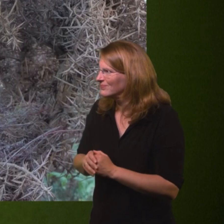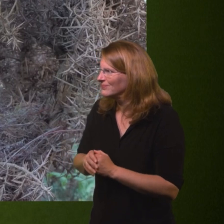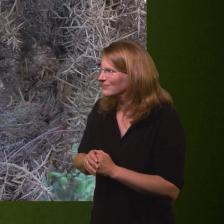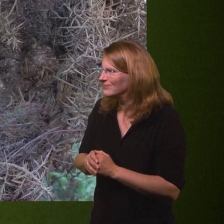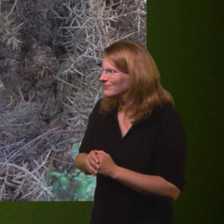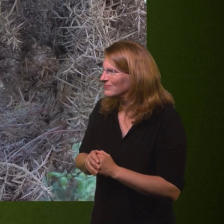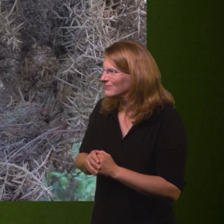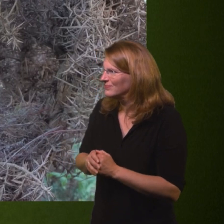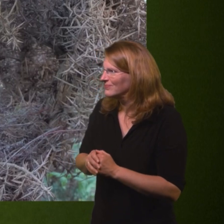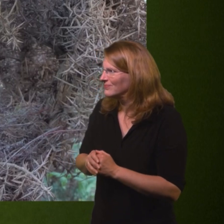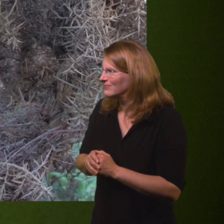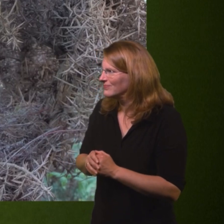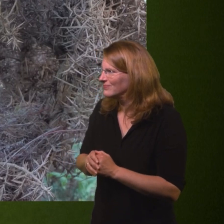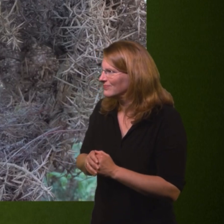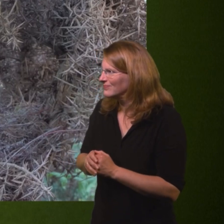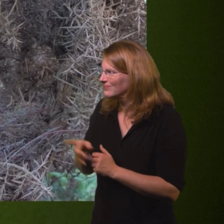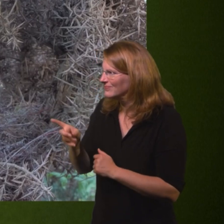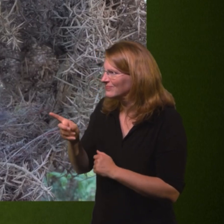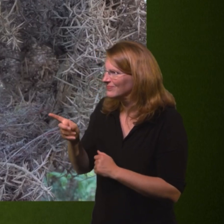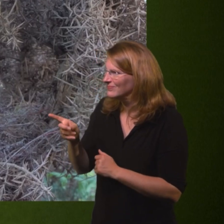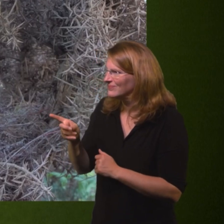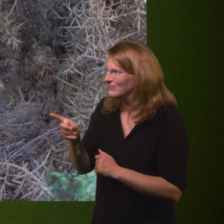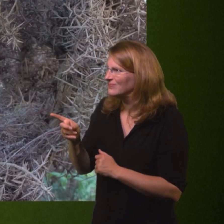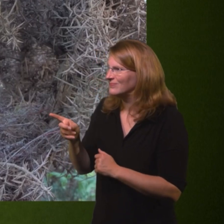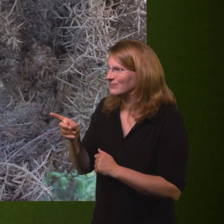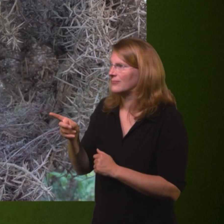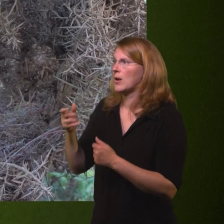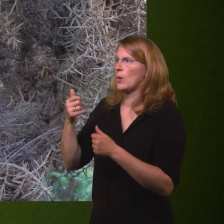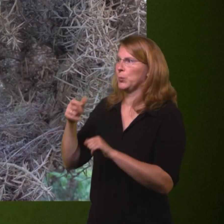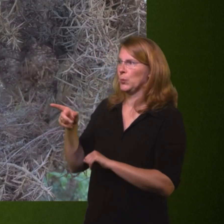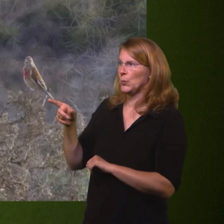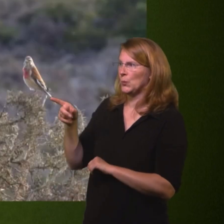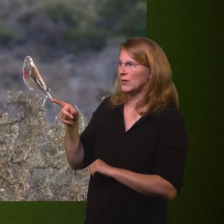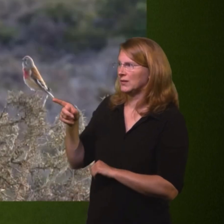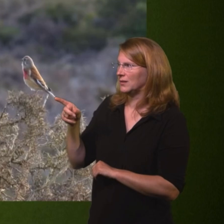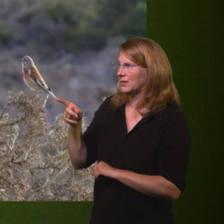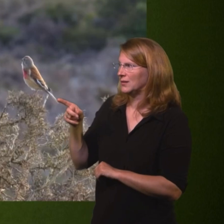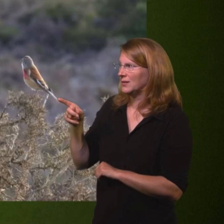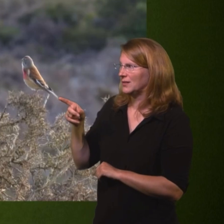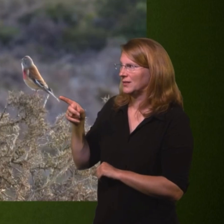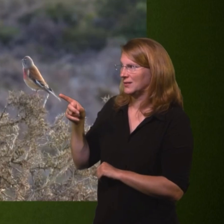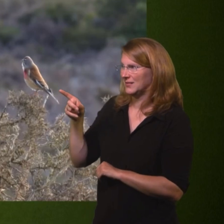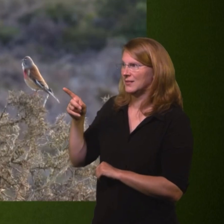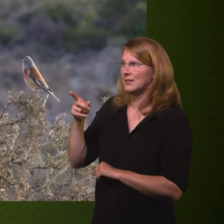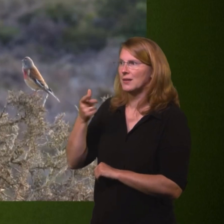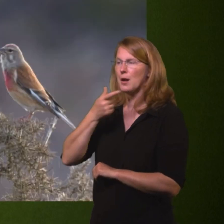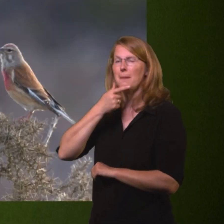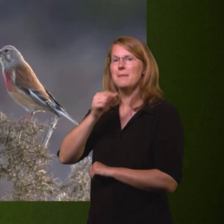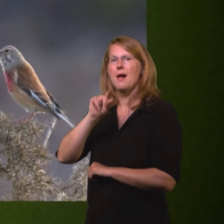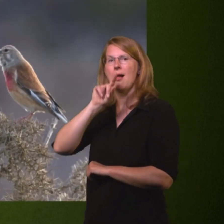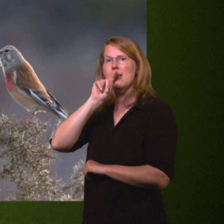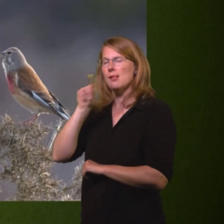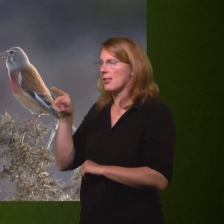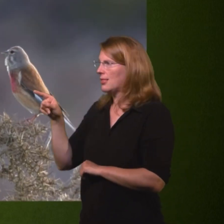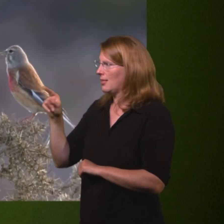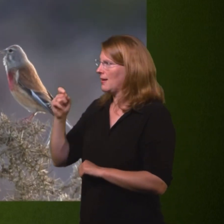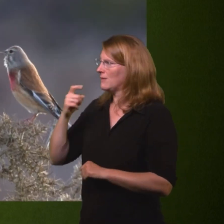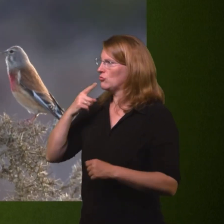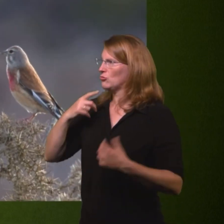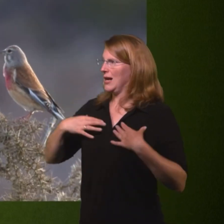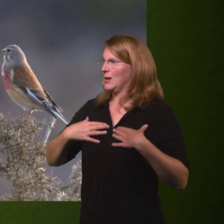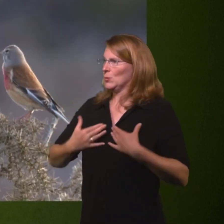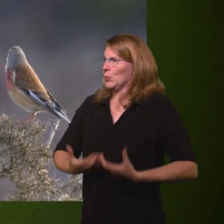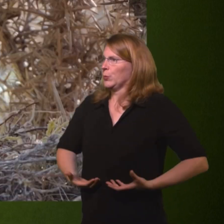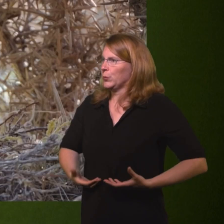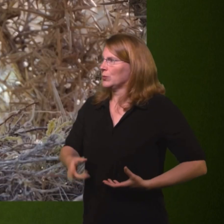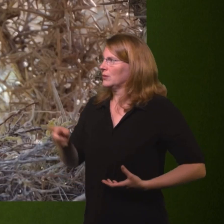gorse, an impenetrable tangle chosen by the adults. Here's the male, characteristic with its red